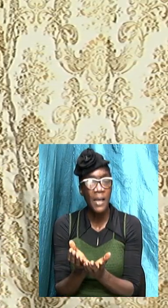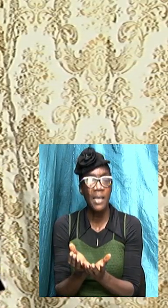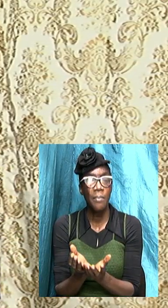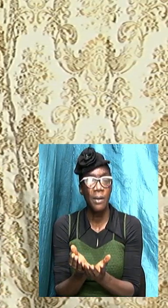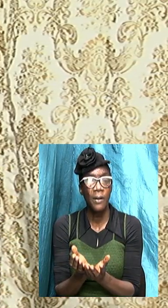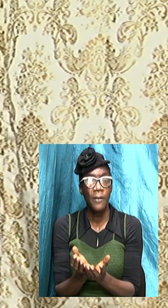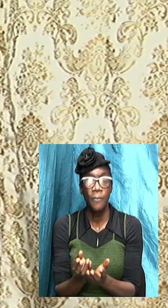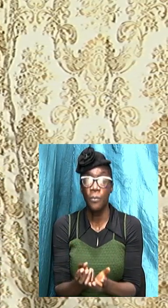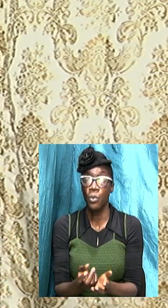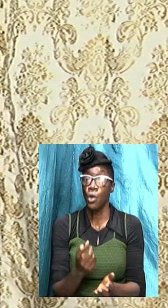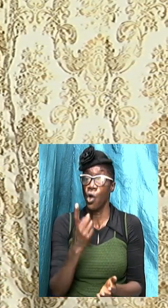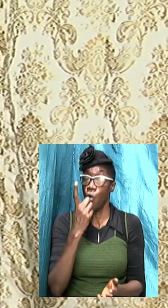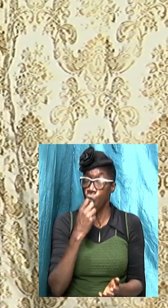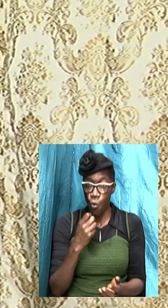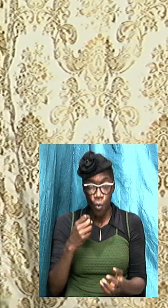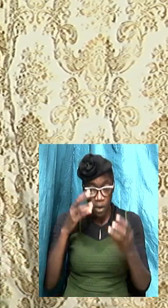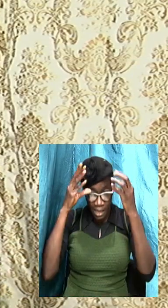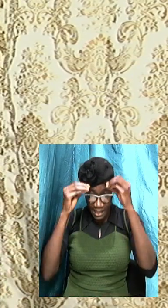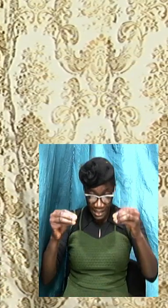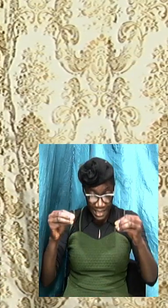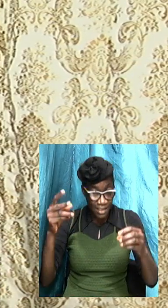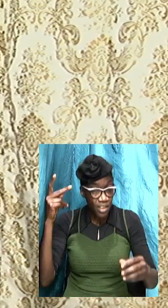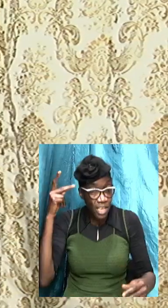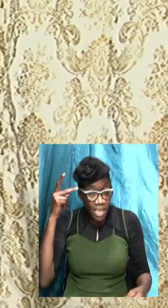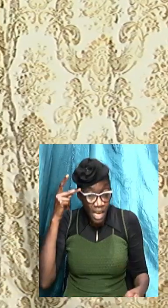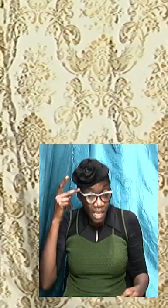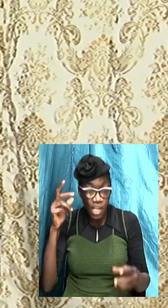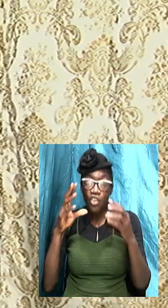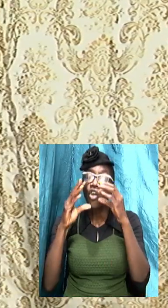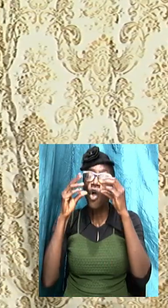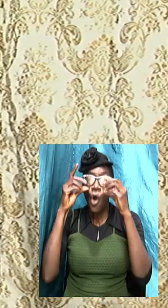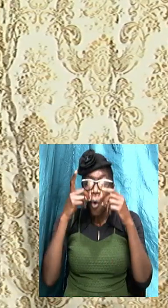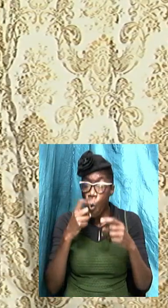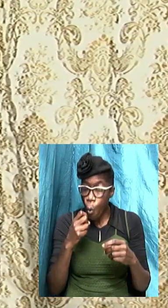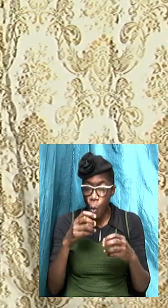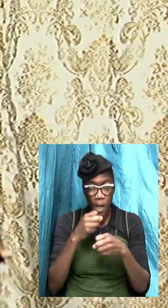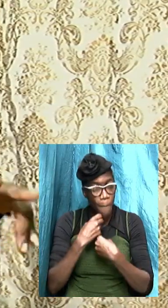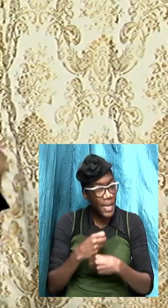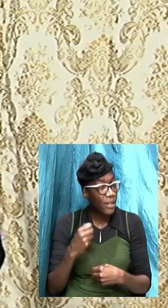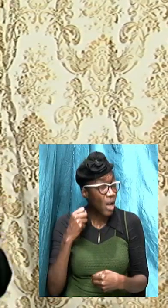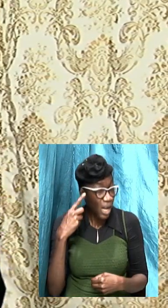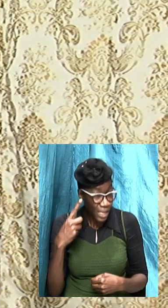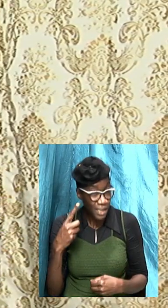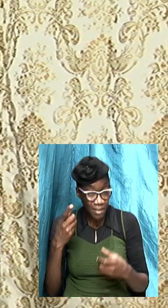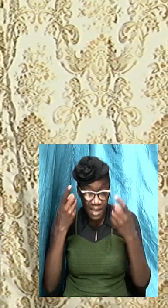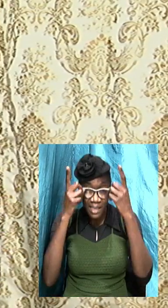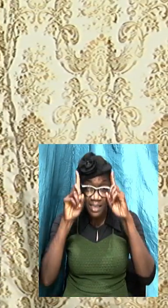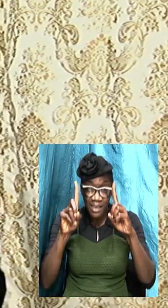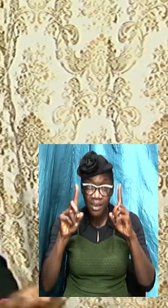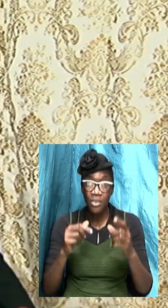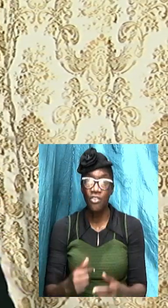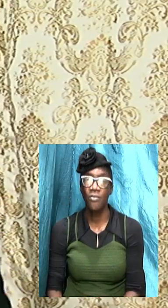whom shall he teach knowledge and whom shall he make to understand the doctrine just put up the scripture